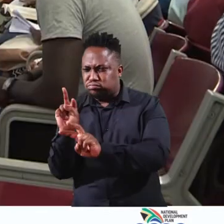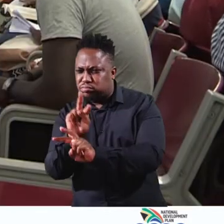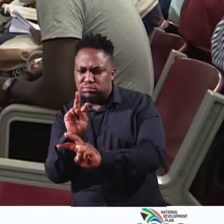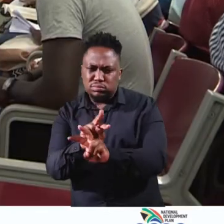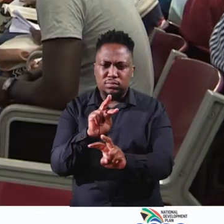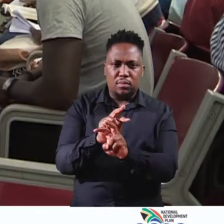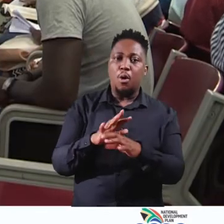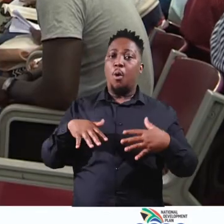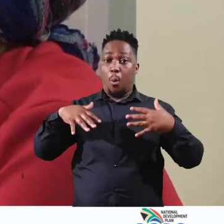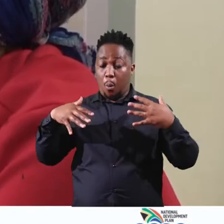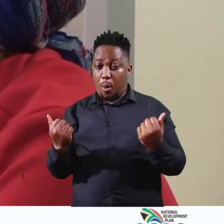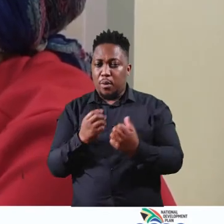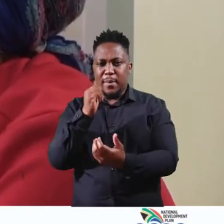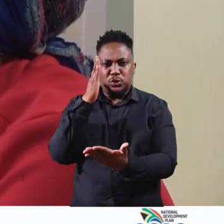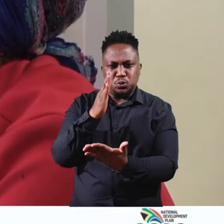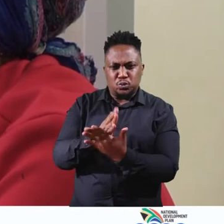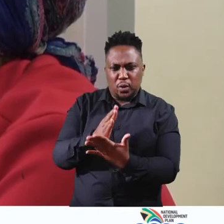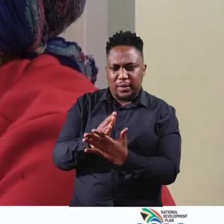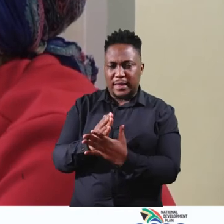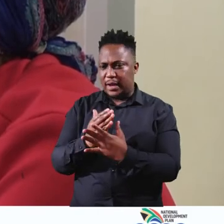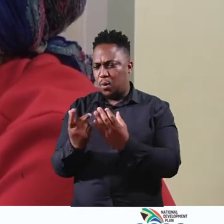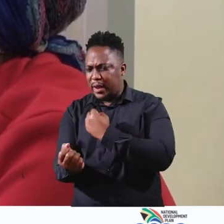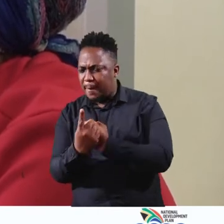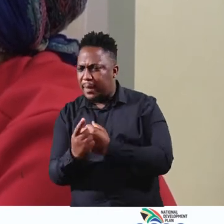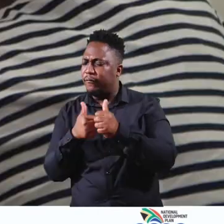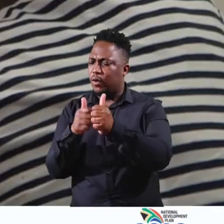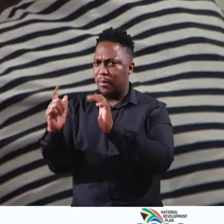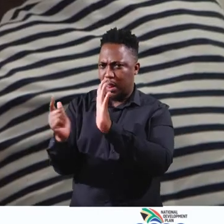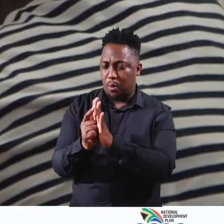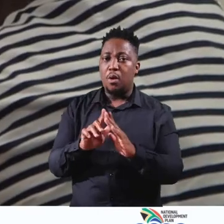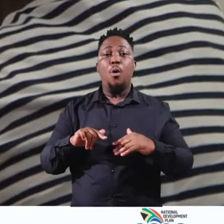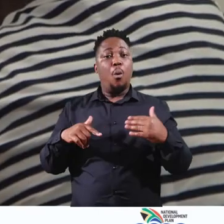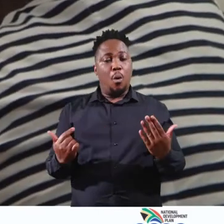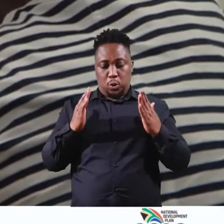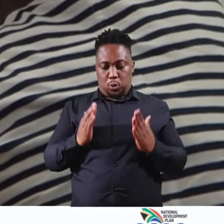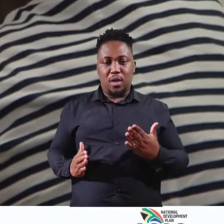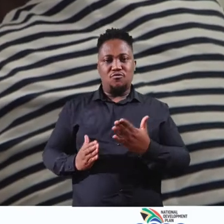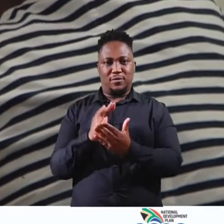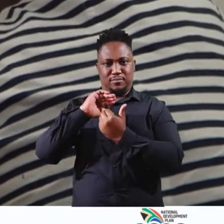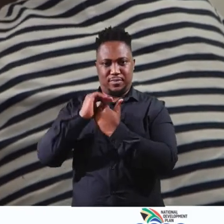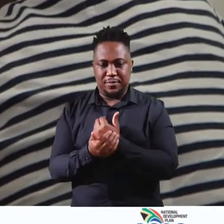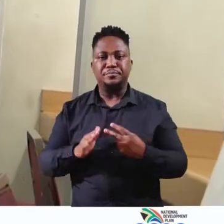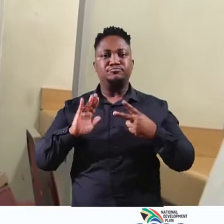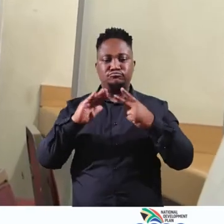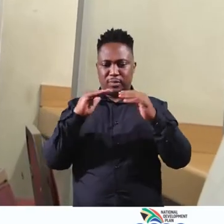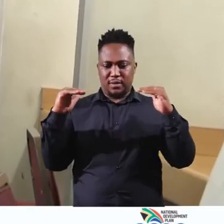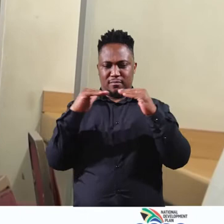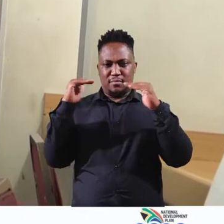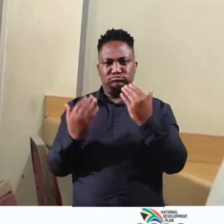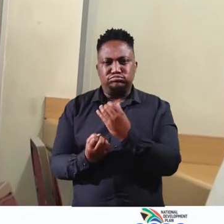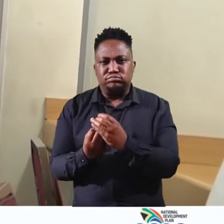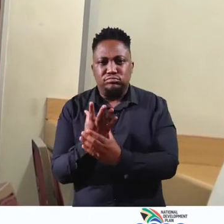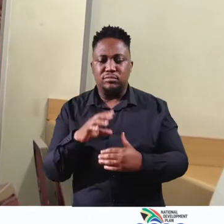through inspections, compliance monitoring and enforcement, through the protection of human rights, the provision of employment